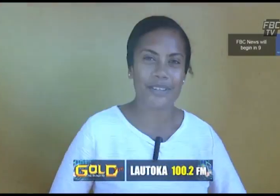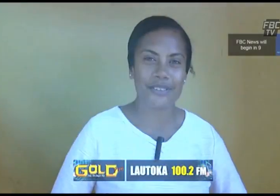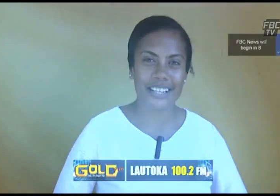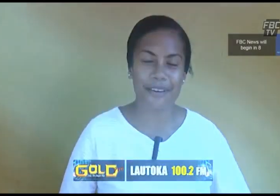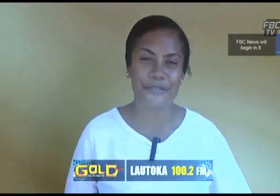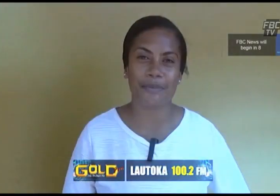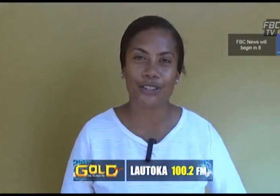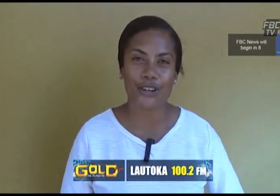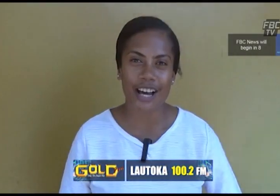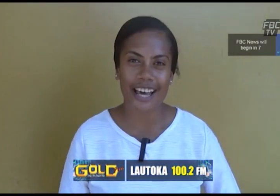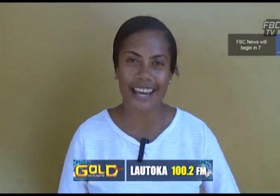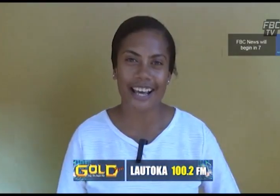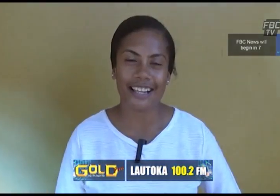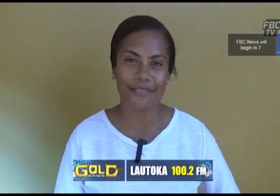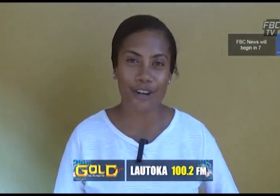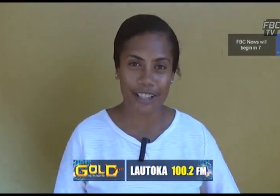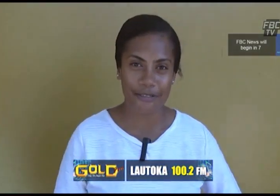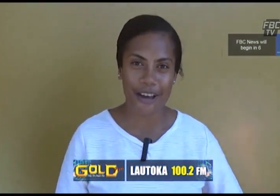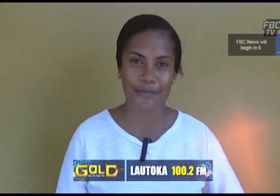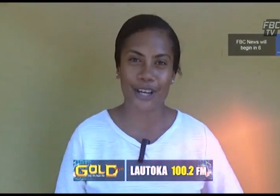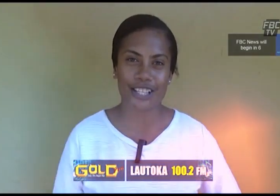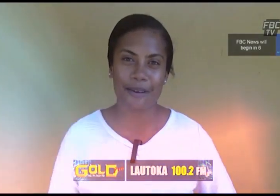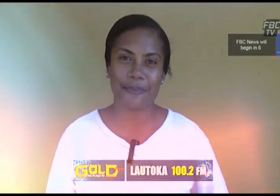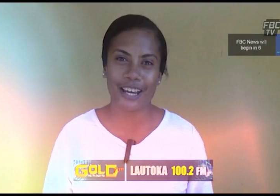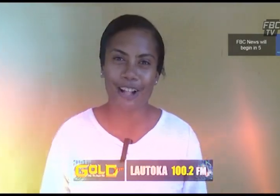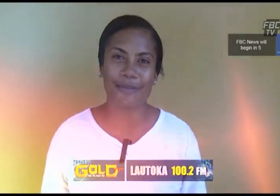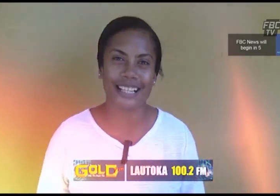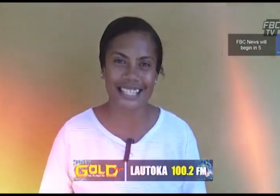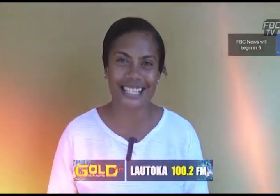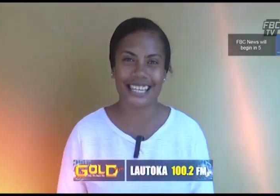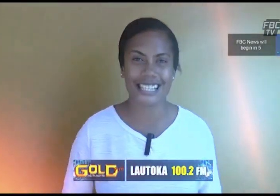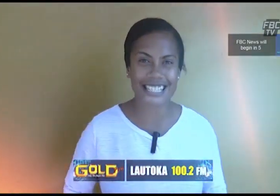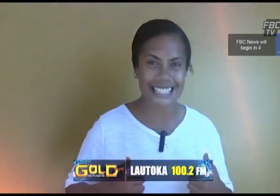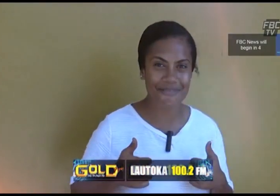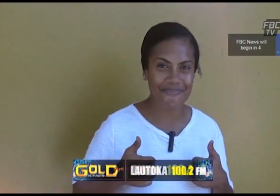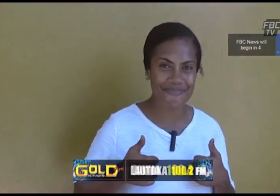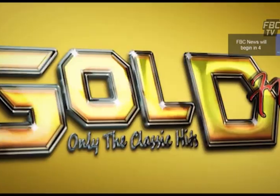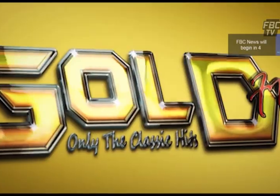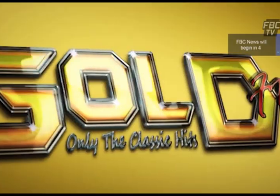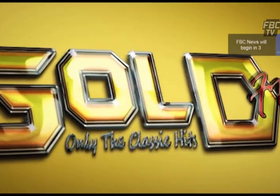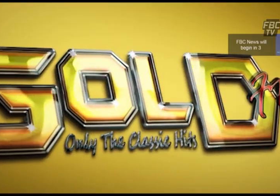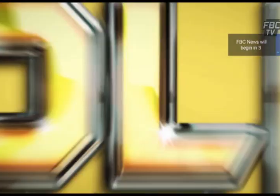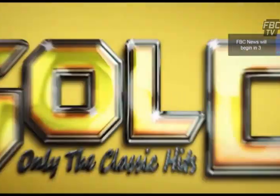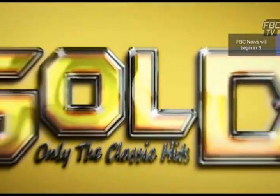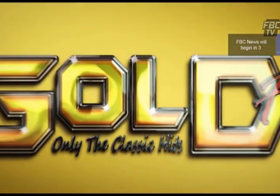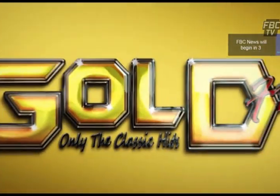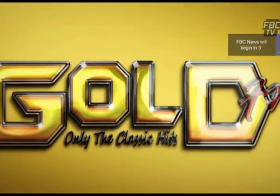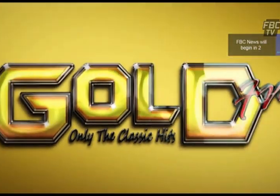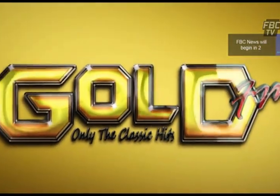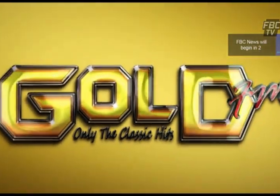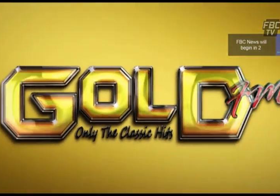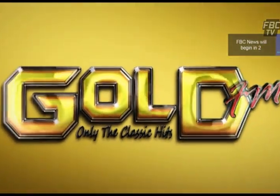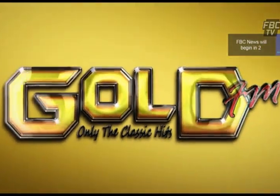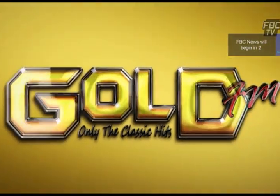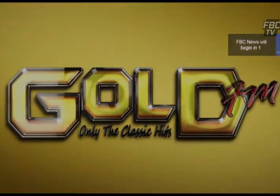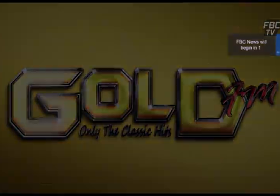I'm Miri I'm from Lotoca and I love Gold FM because they play all my classic hits Gold FM only the classic hits